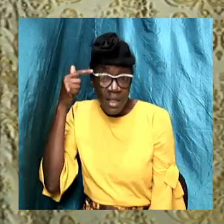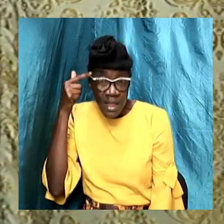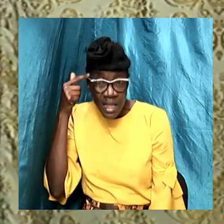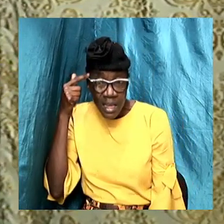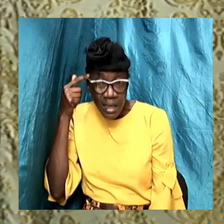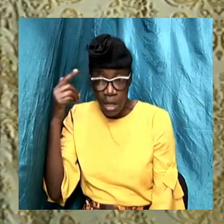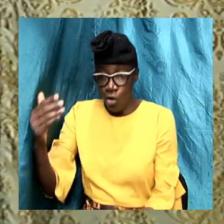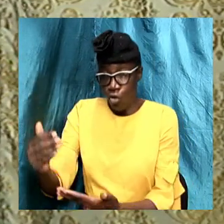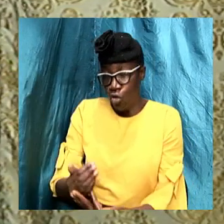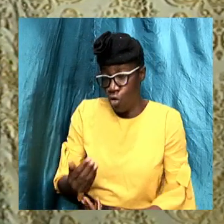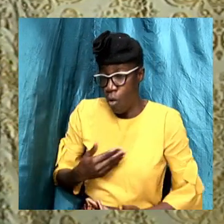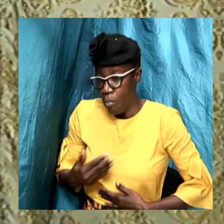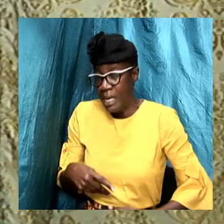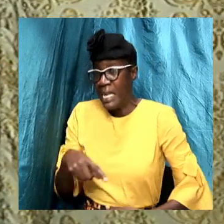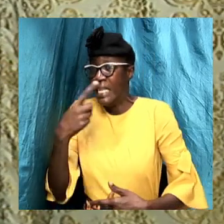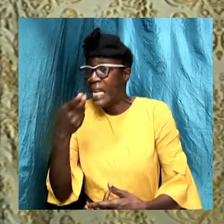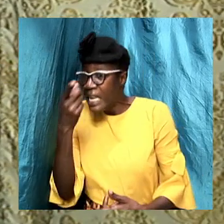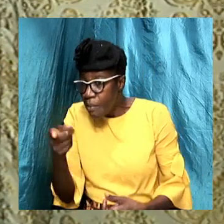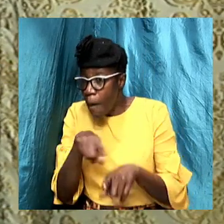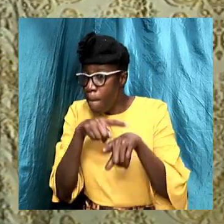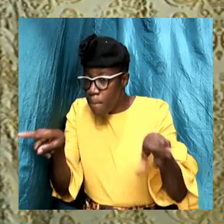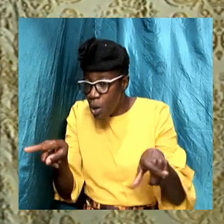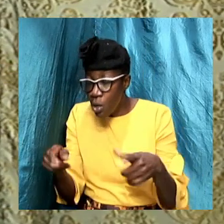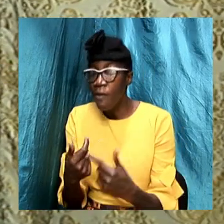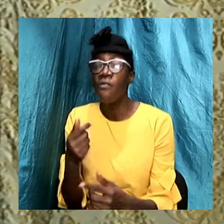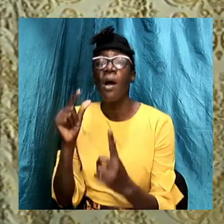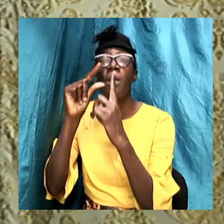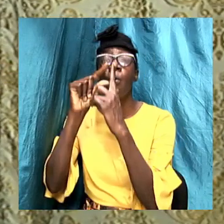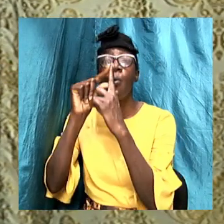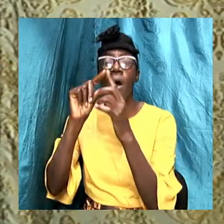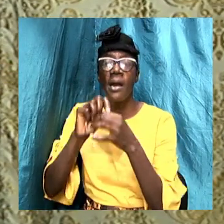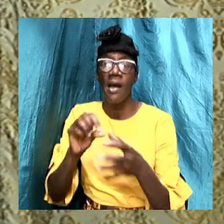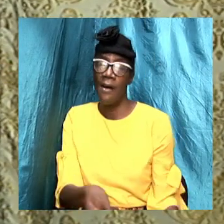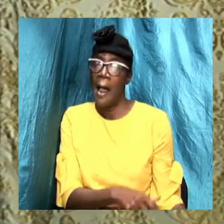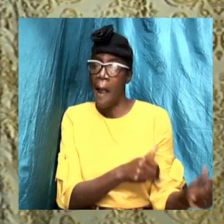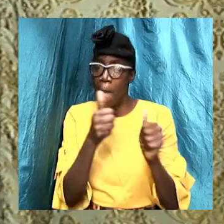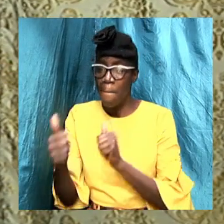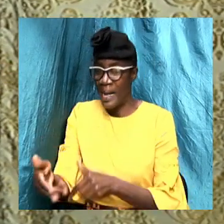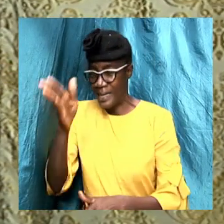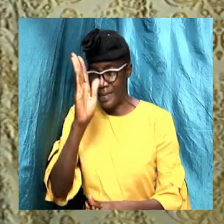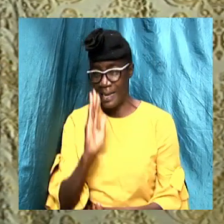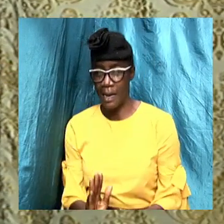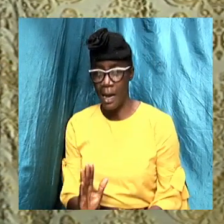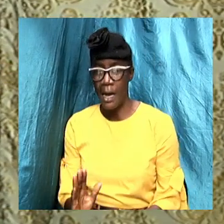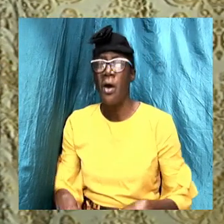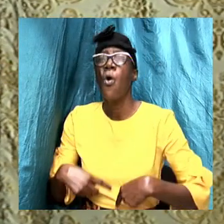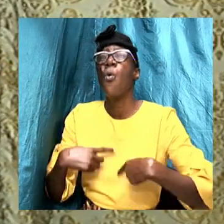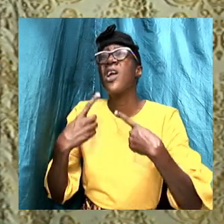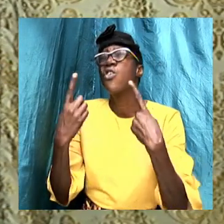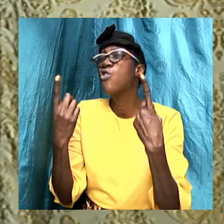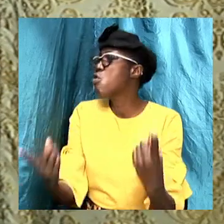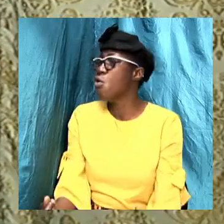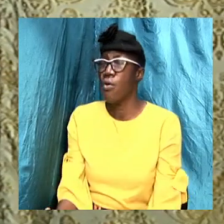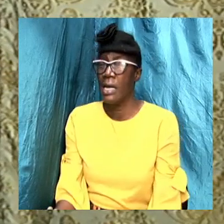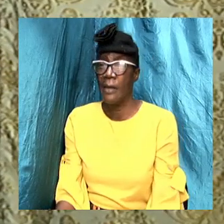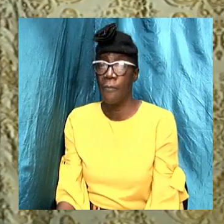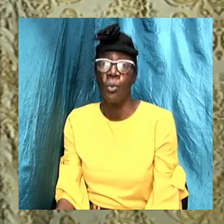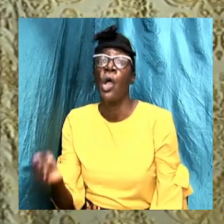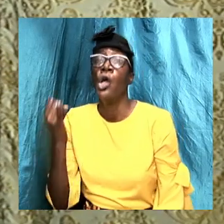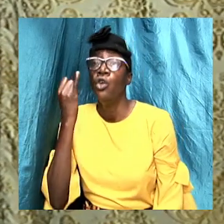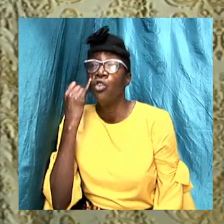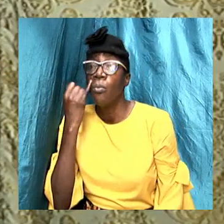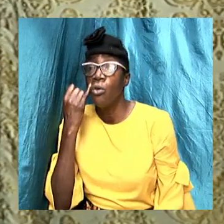but it is coming from the Word of Almighty God. And we went into it that, look here, we are supposed to